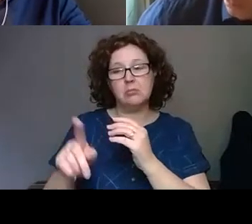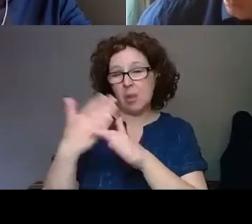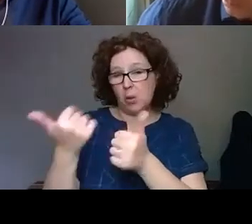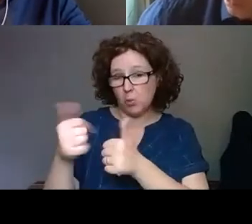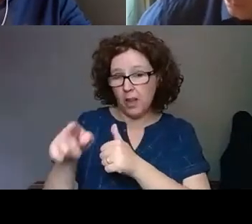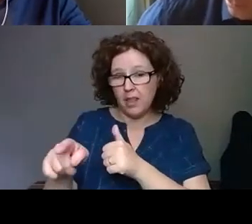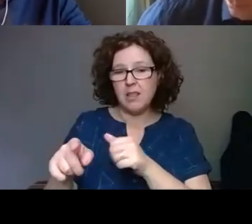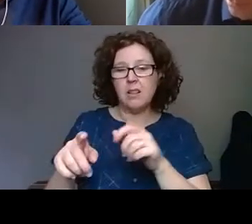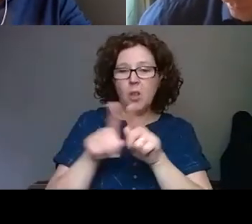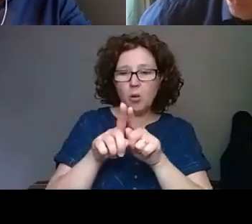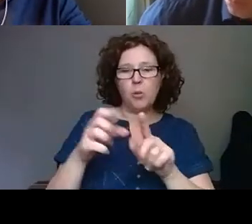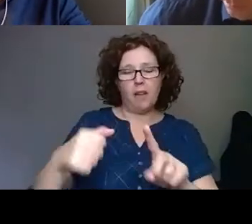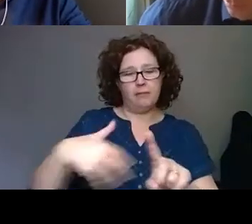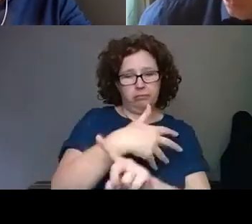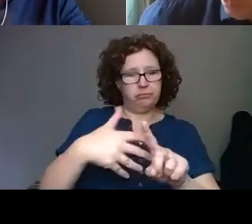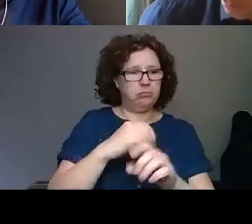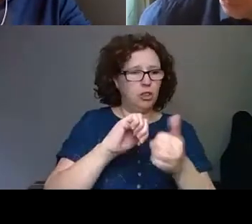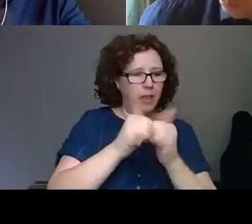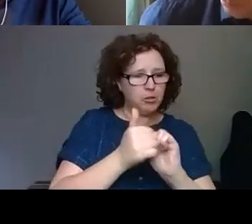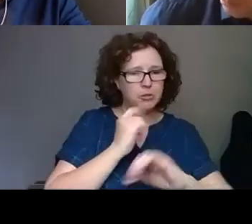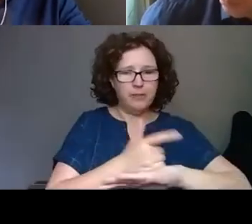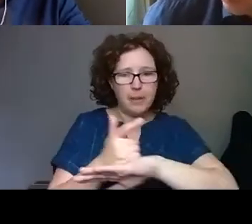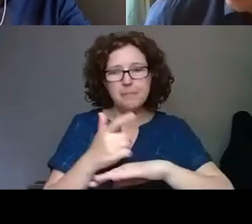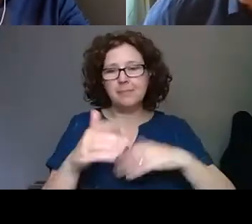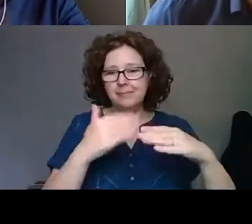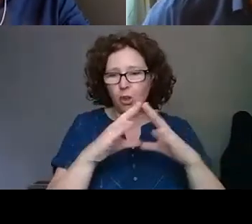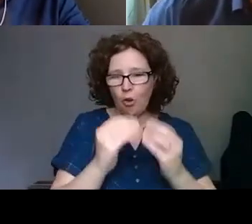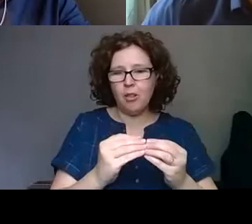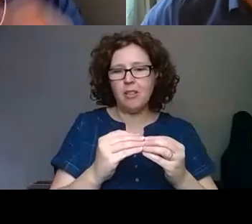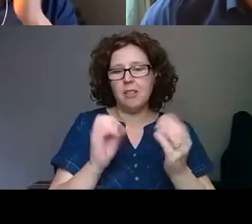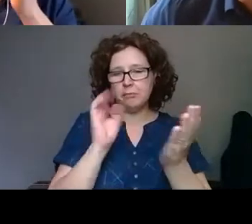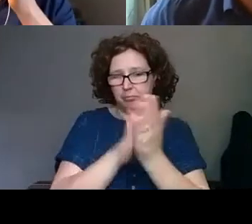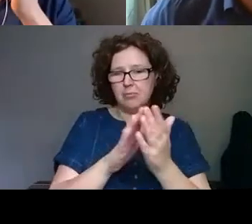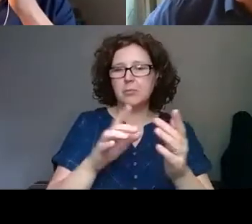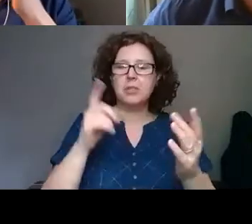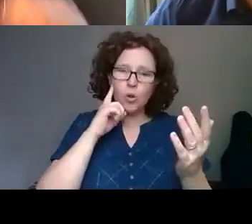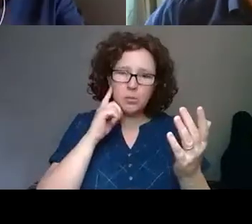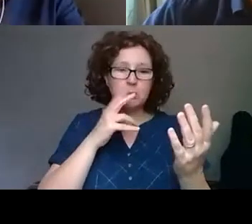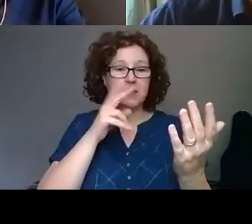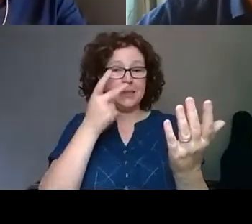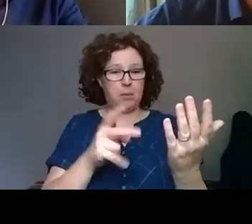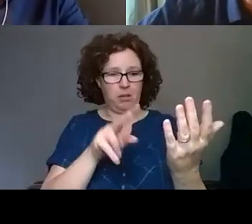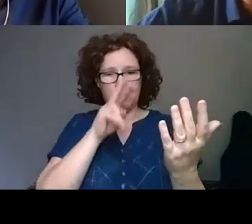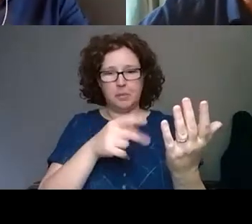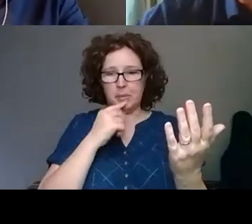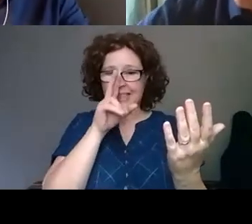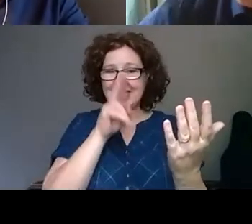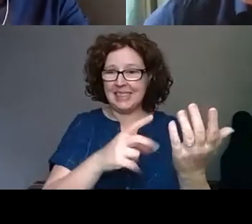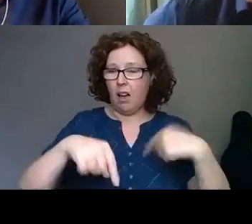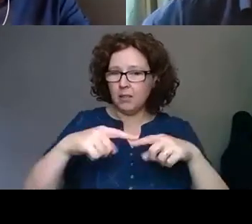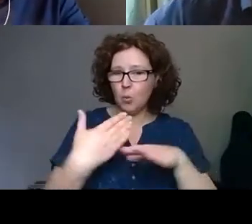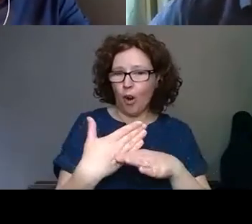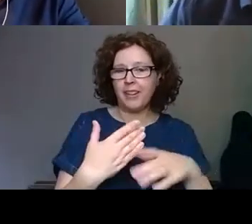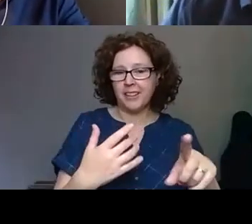discussion, and processes visible and also audible. And so we now, we started to